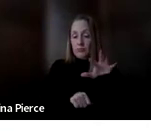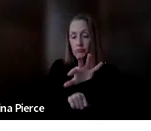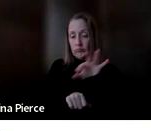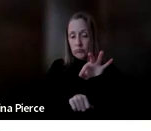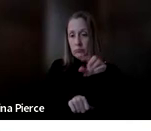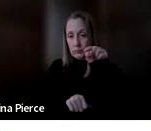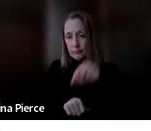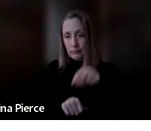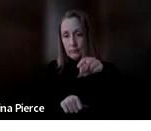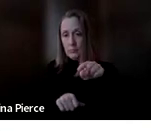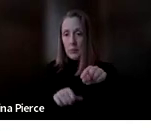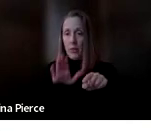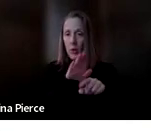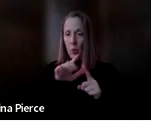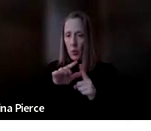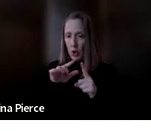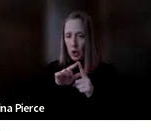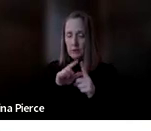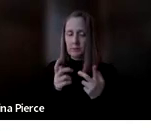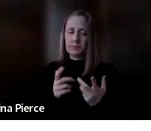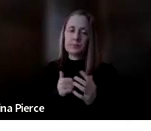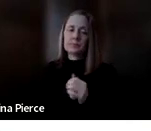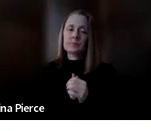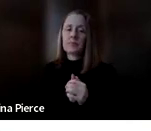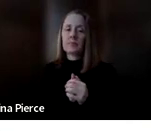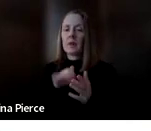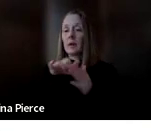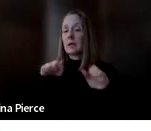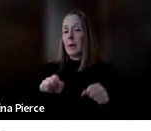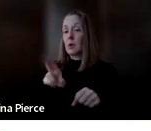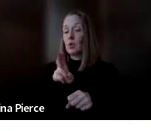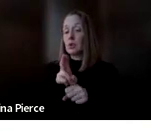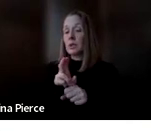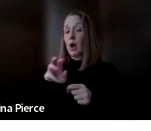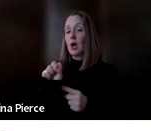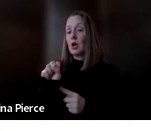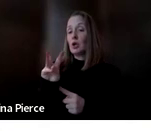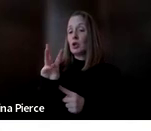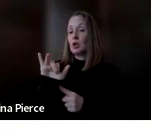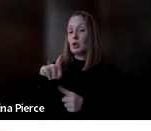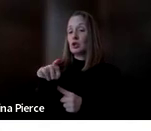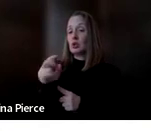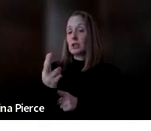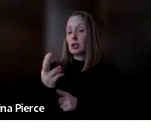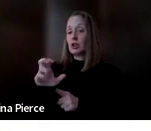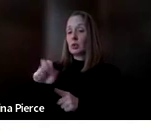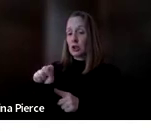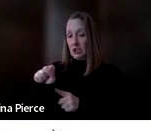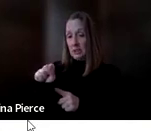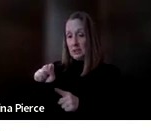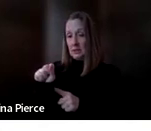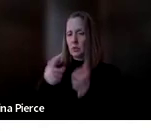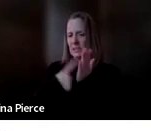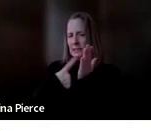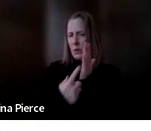be done on the higher tech systems using switches, which we'll talk a little bit more about in a minute. The images I